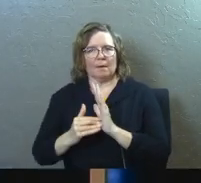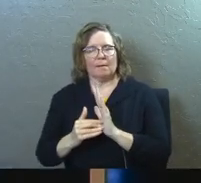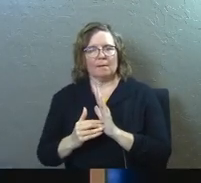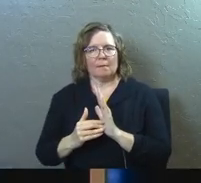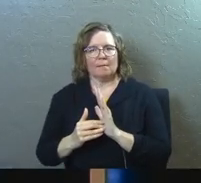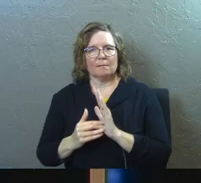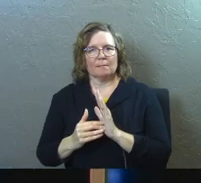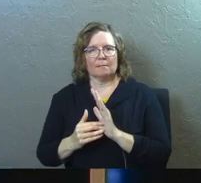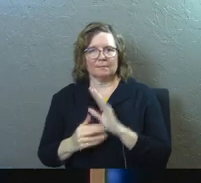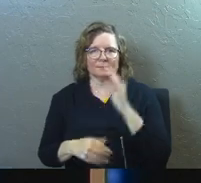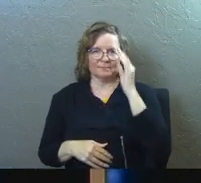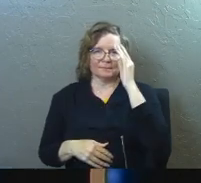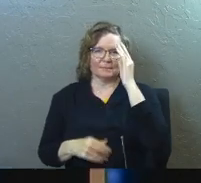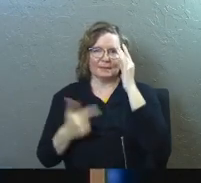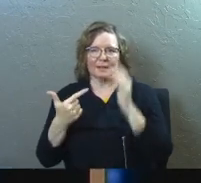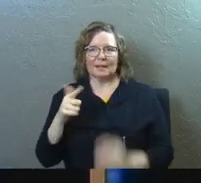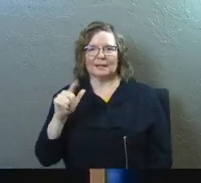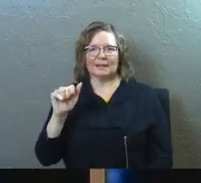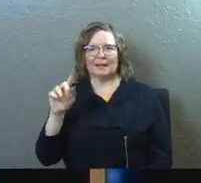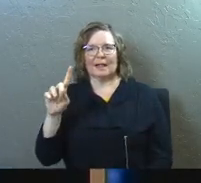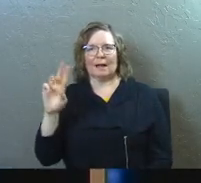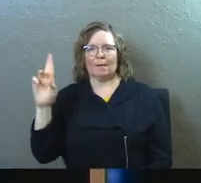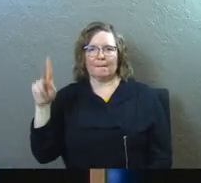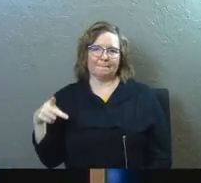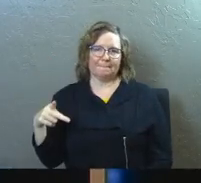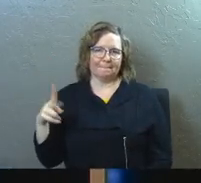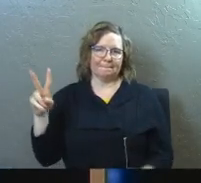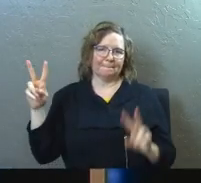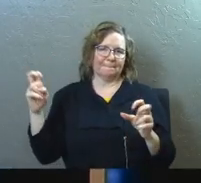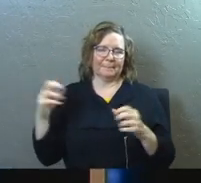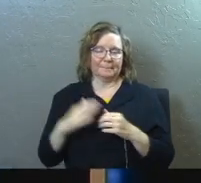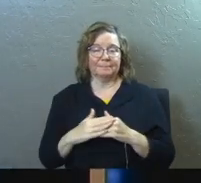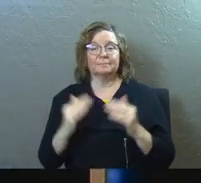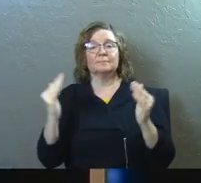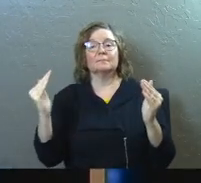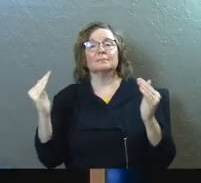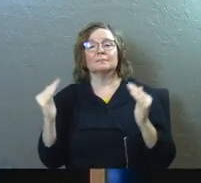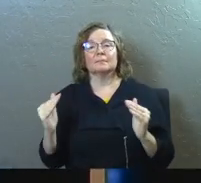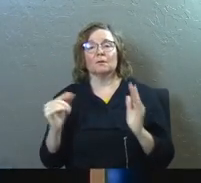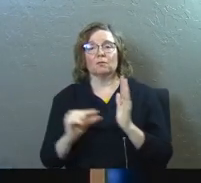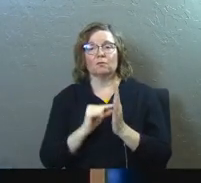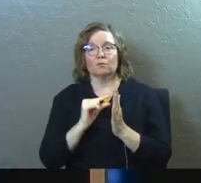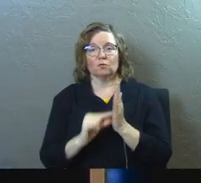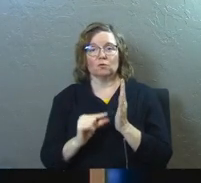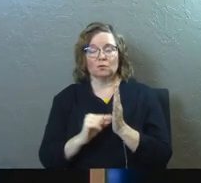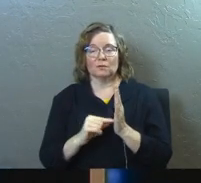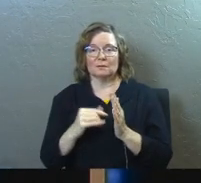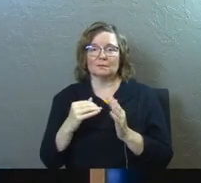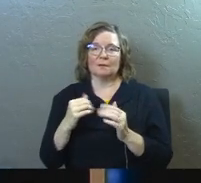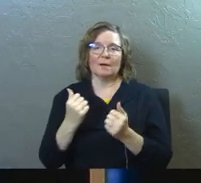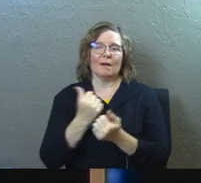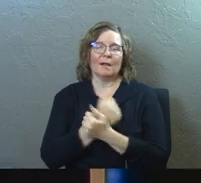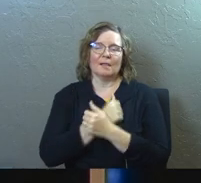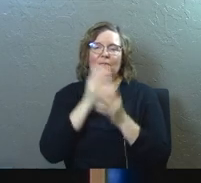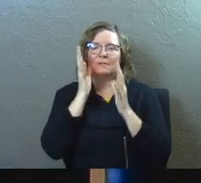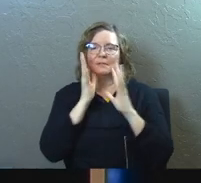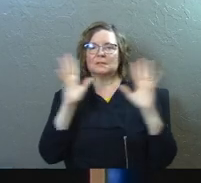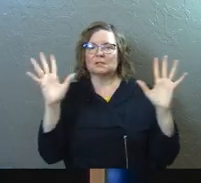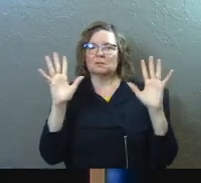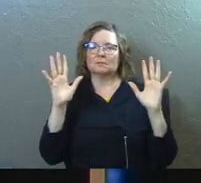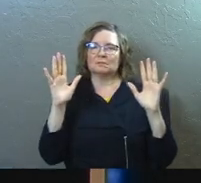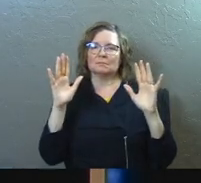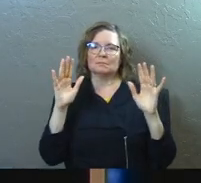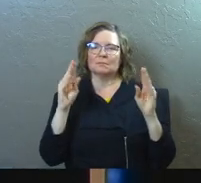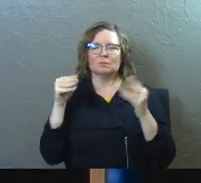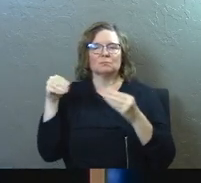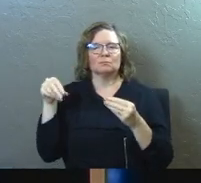So glad up in the relationship. Next verse, 19. A lovely dear, a graceful doe.